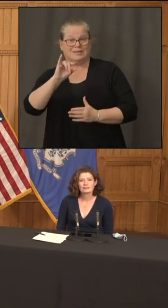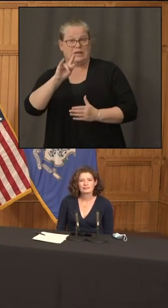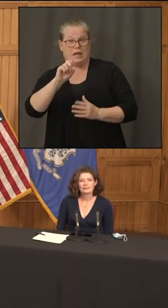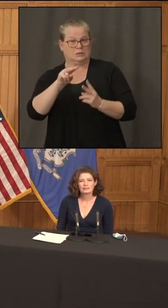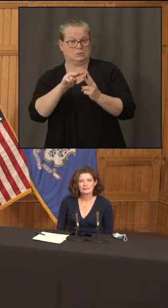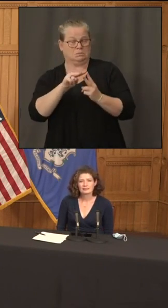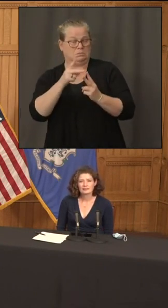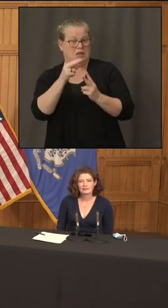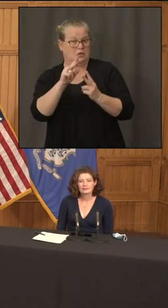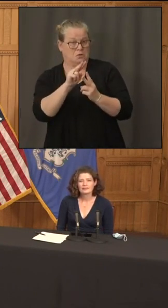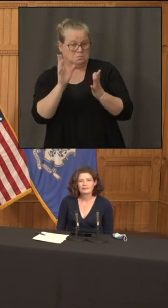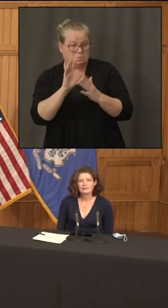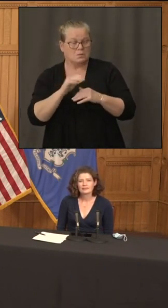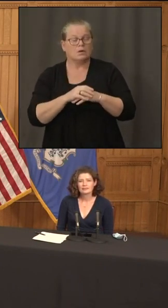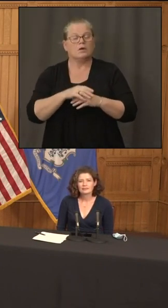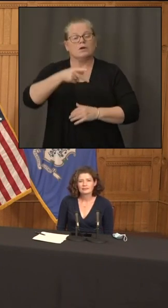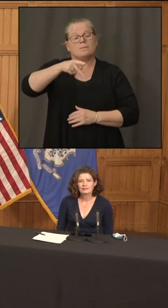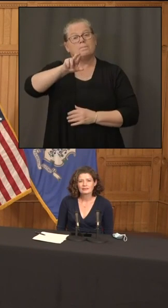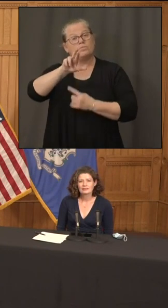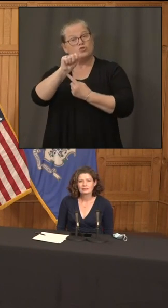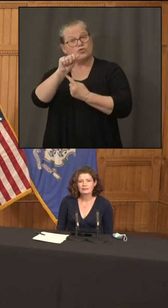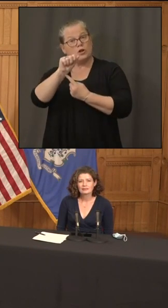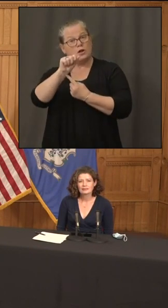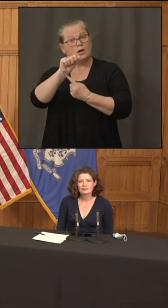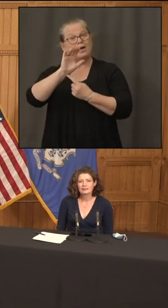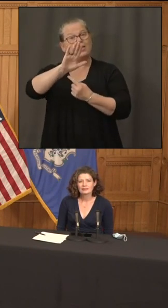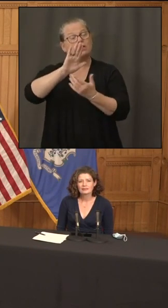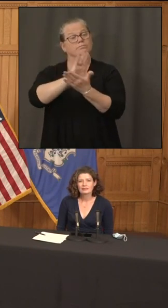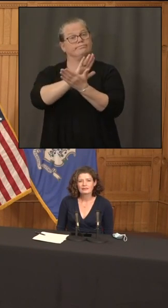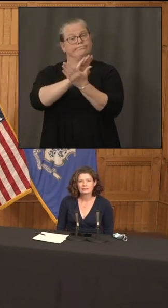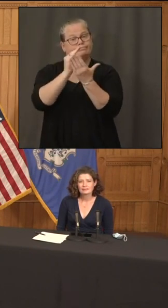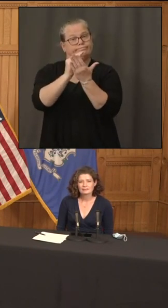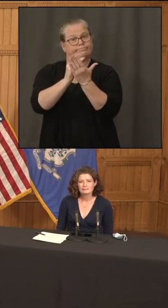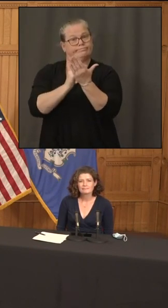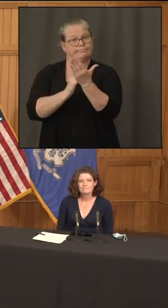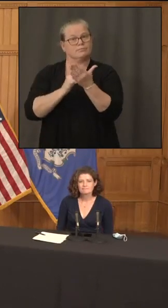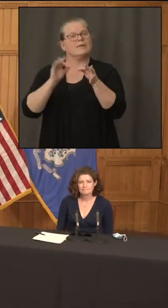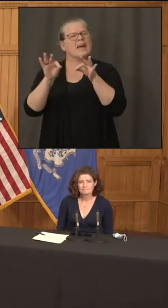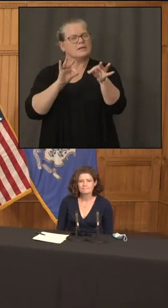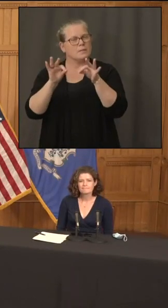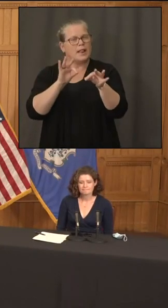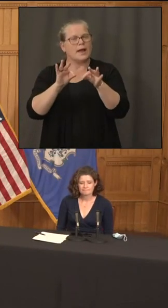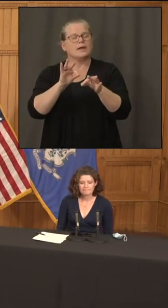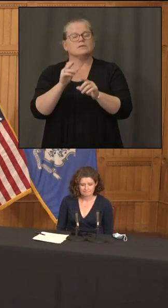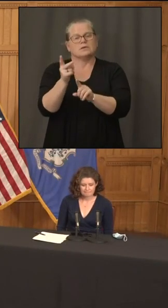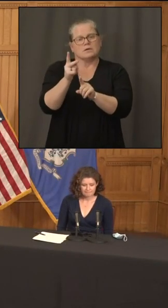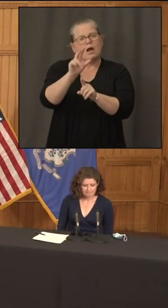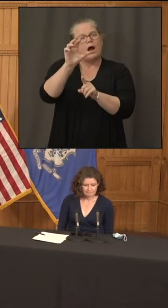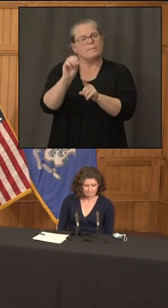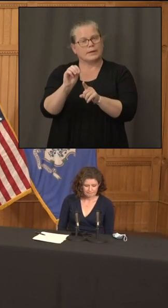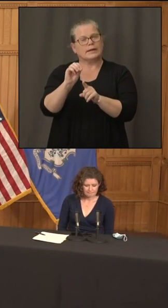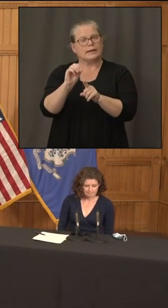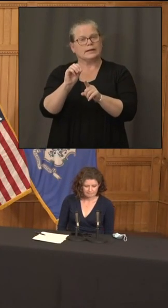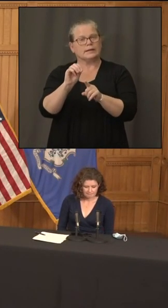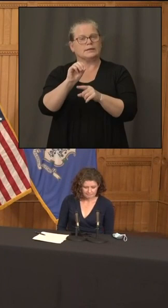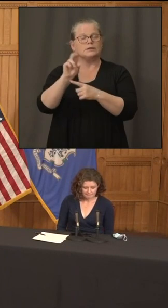docket it says exactly how these utilities need to prioritize bringing back things online after they go